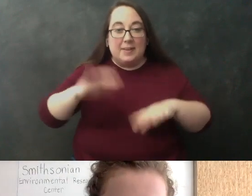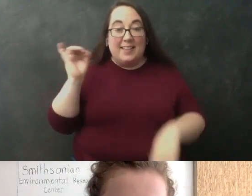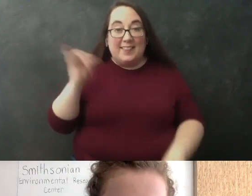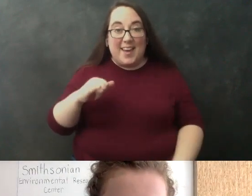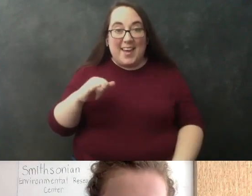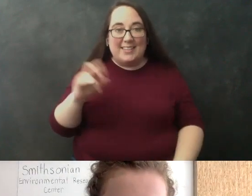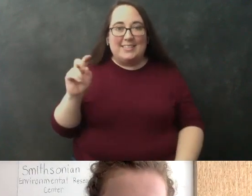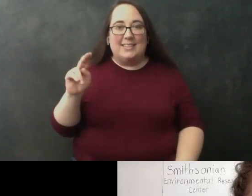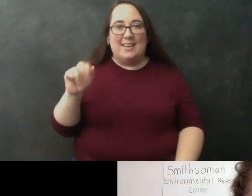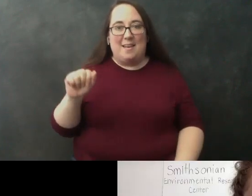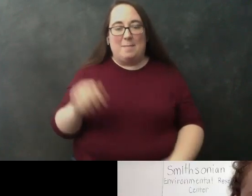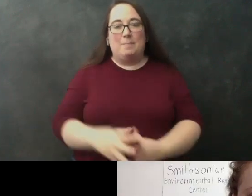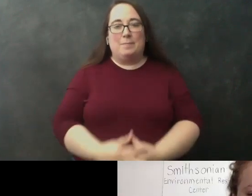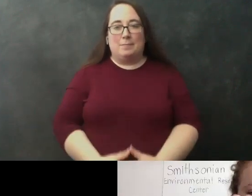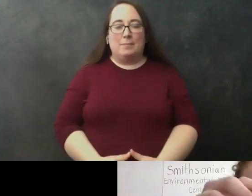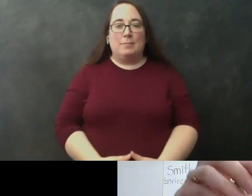dna